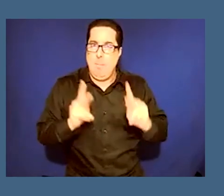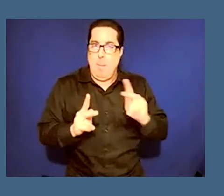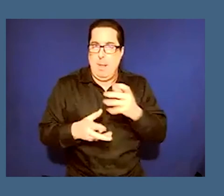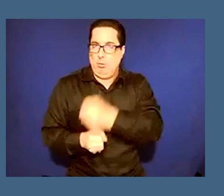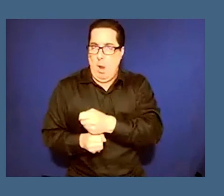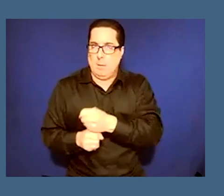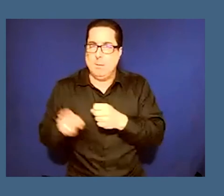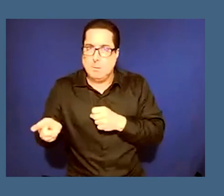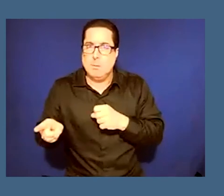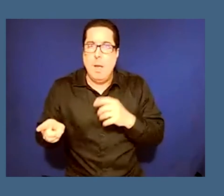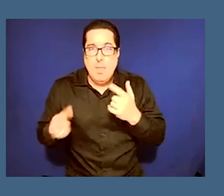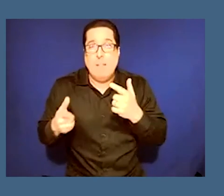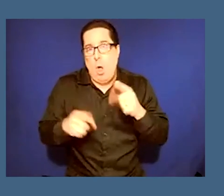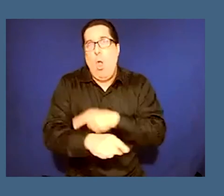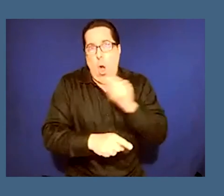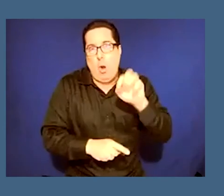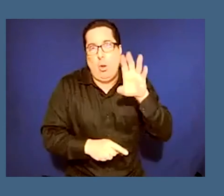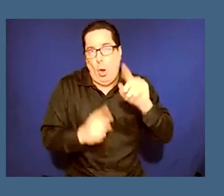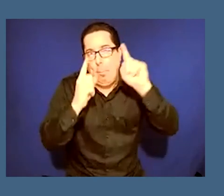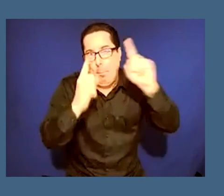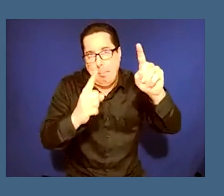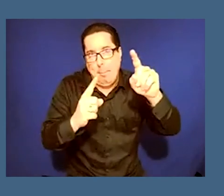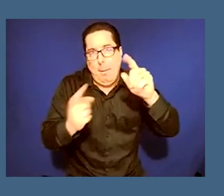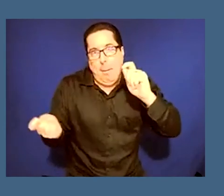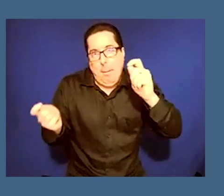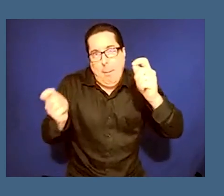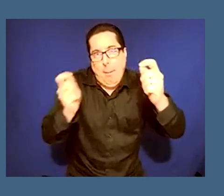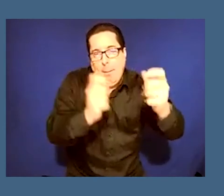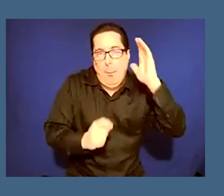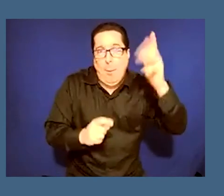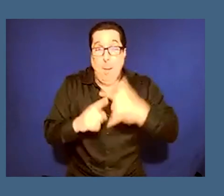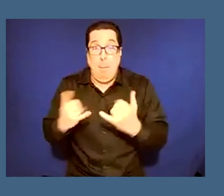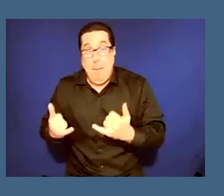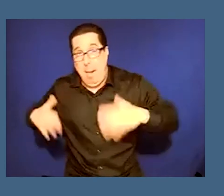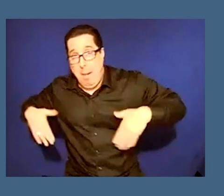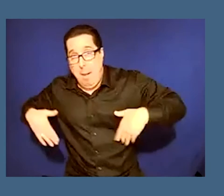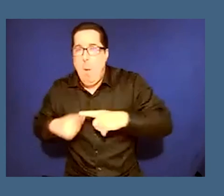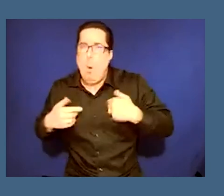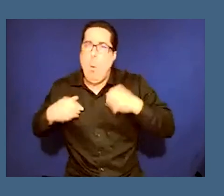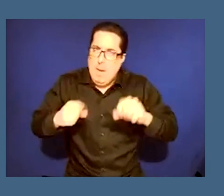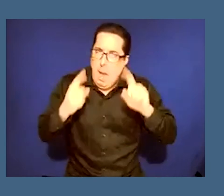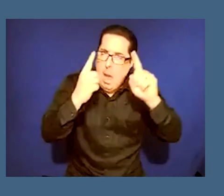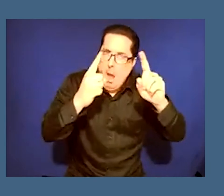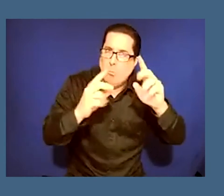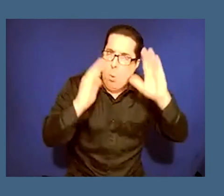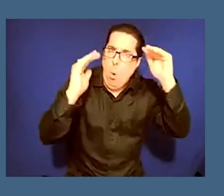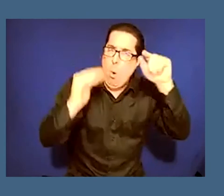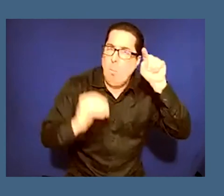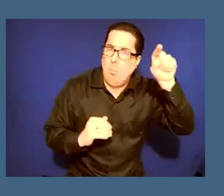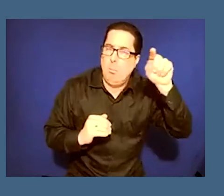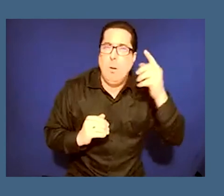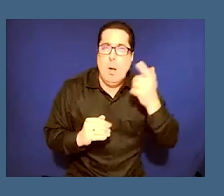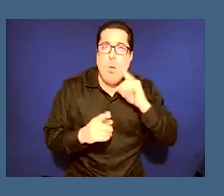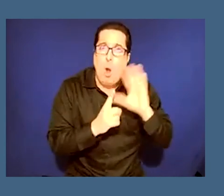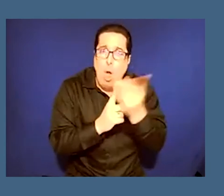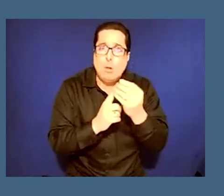-term ambition but it's it's one that we can have because we have uh this a culture